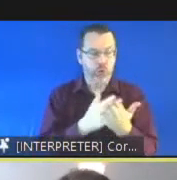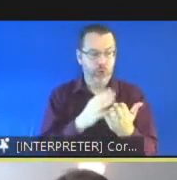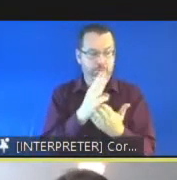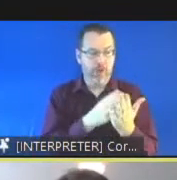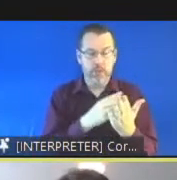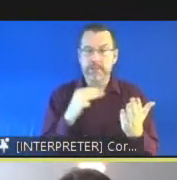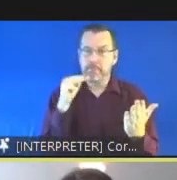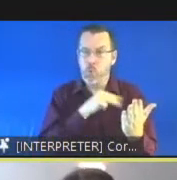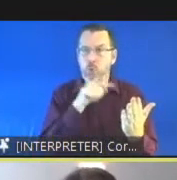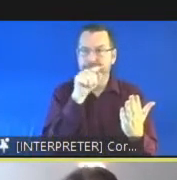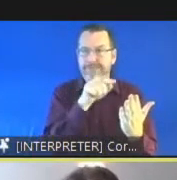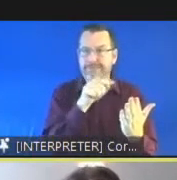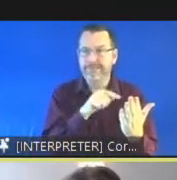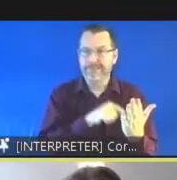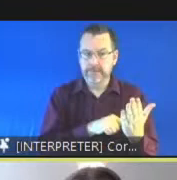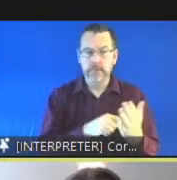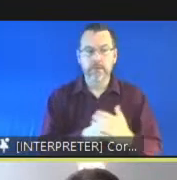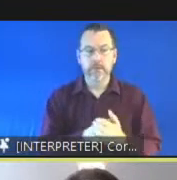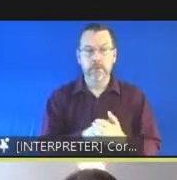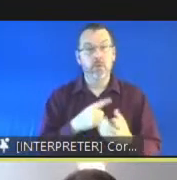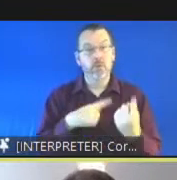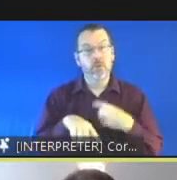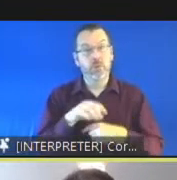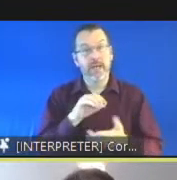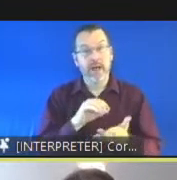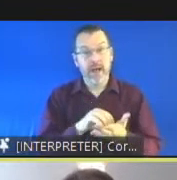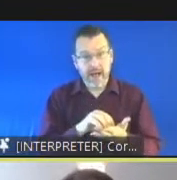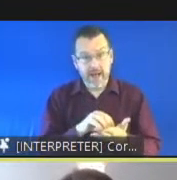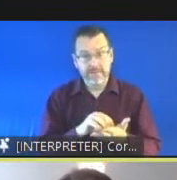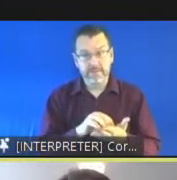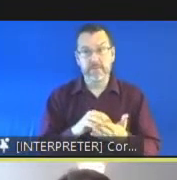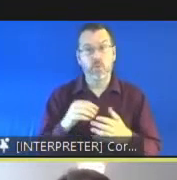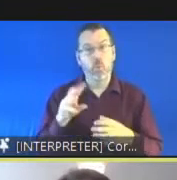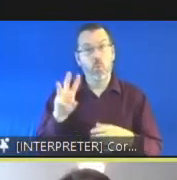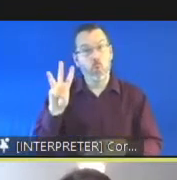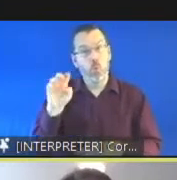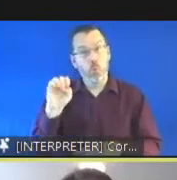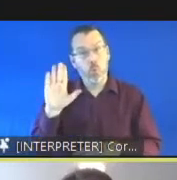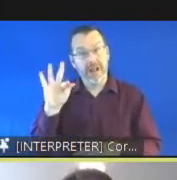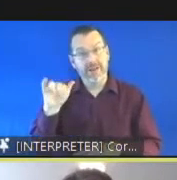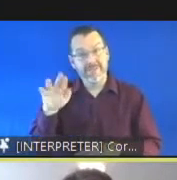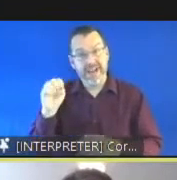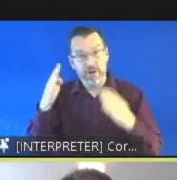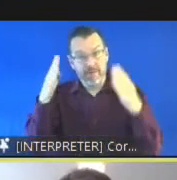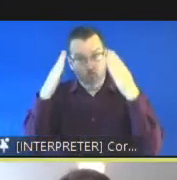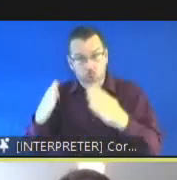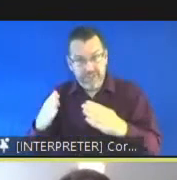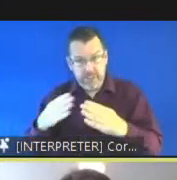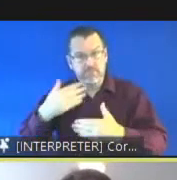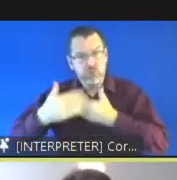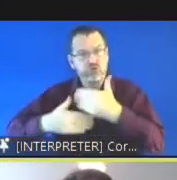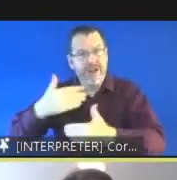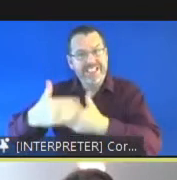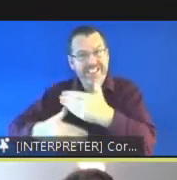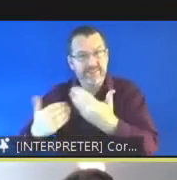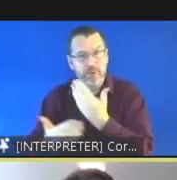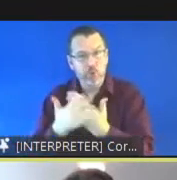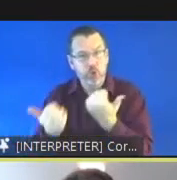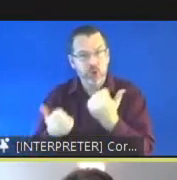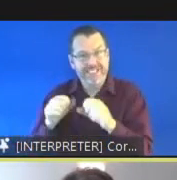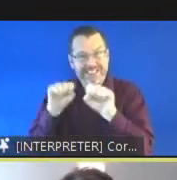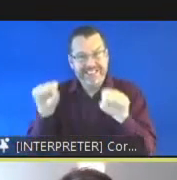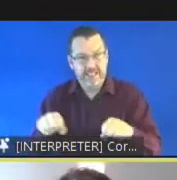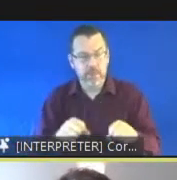we we do have a progressive youth justice system with a welfare focus that's an important starting point with a strong emphasis on diversion